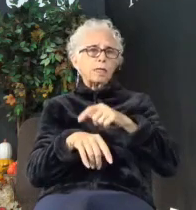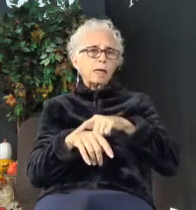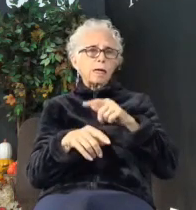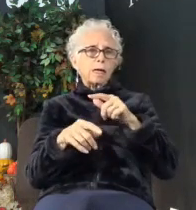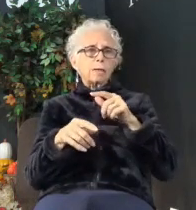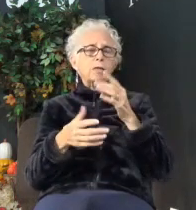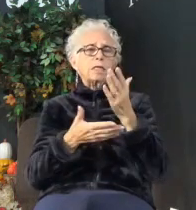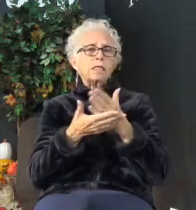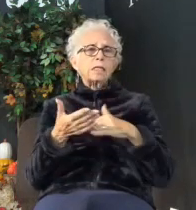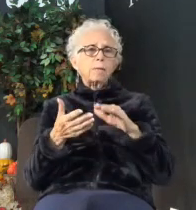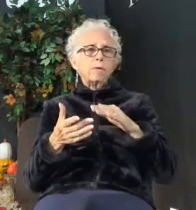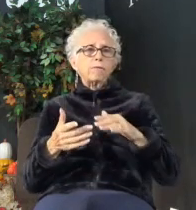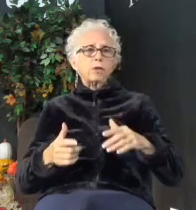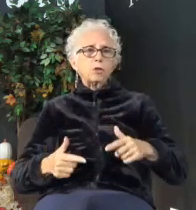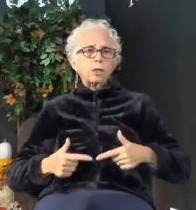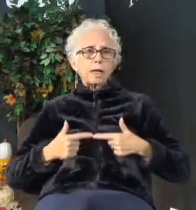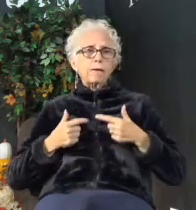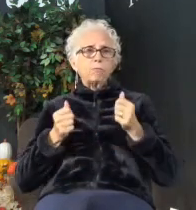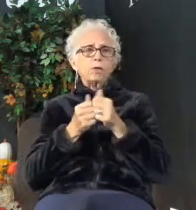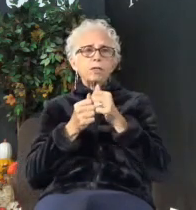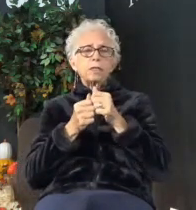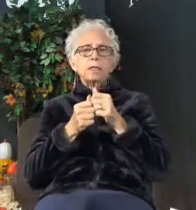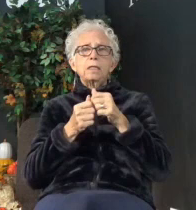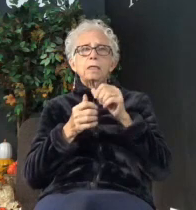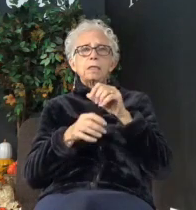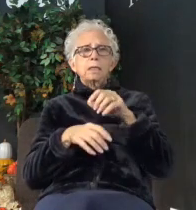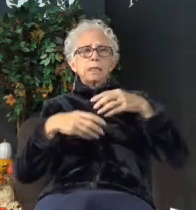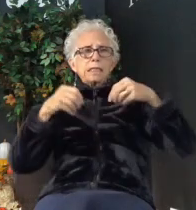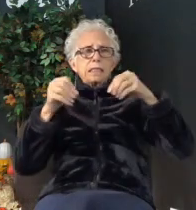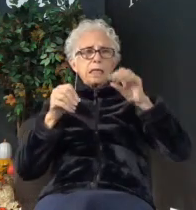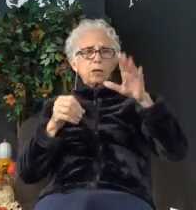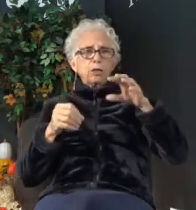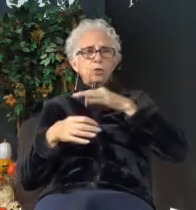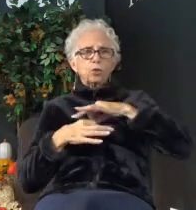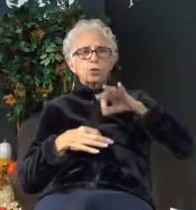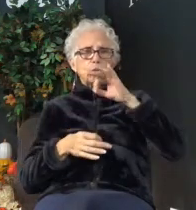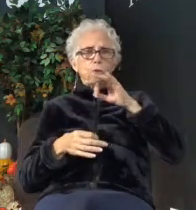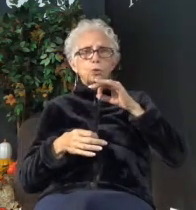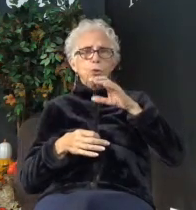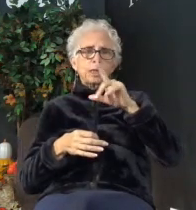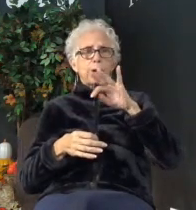your life to an employer? Did you sell your soul to the company store?